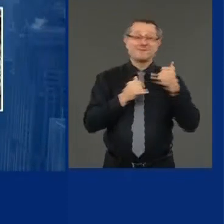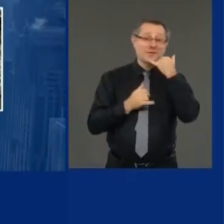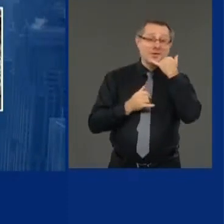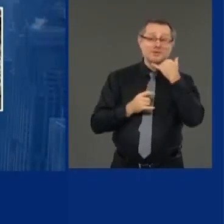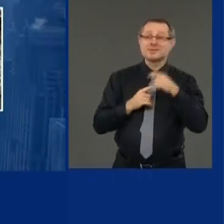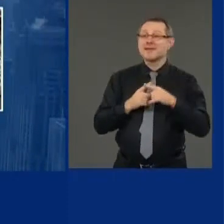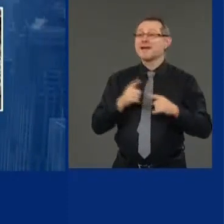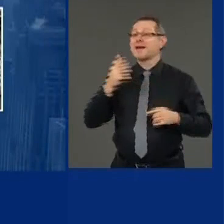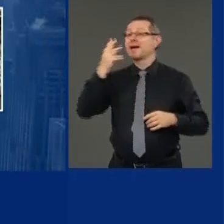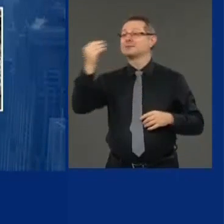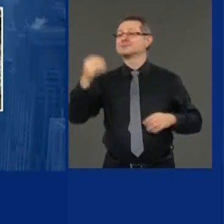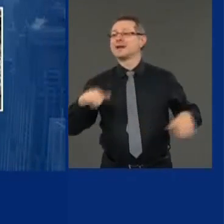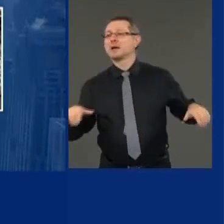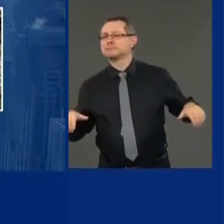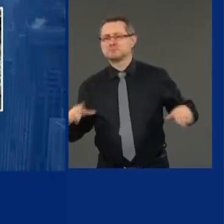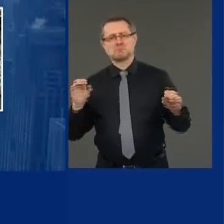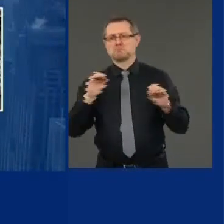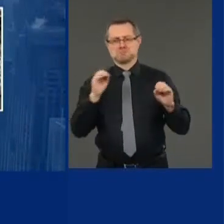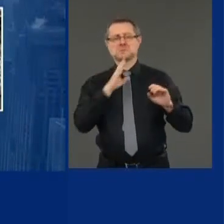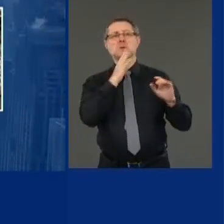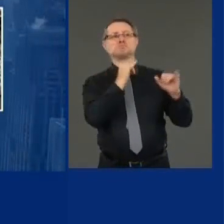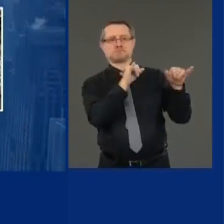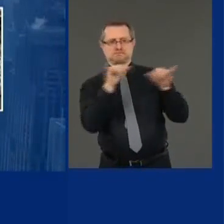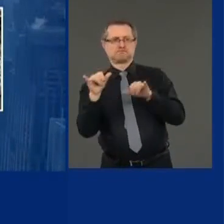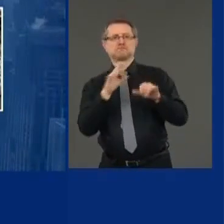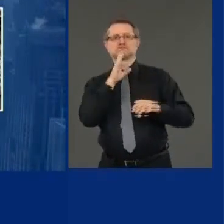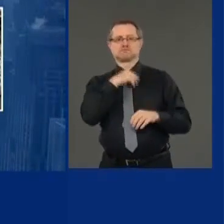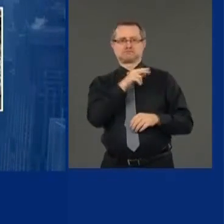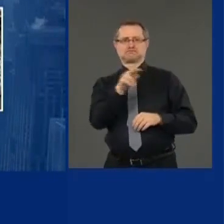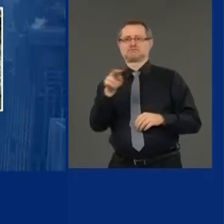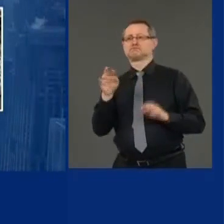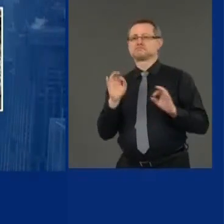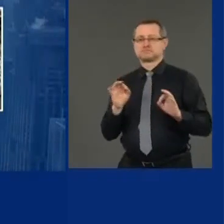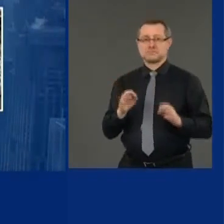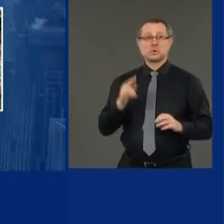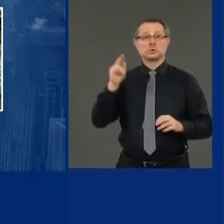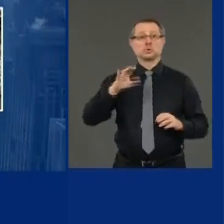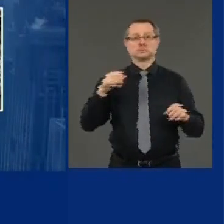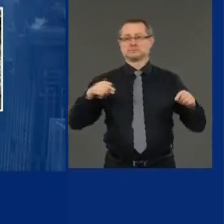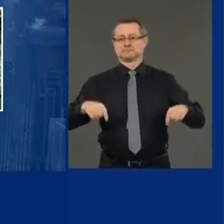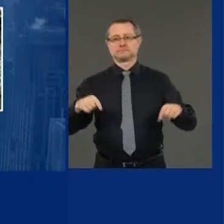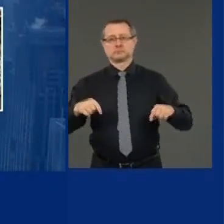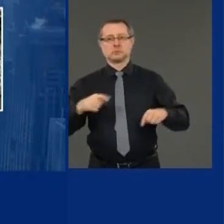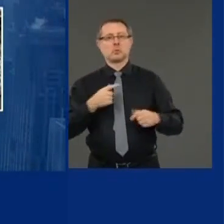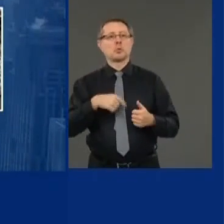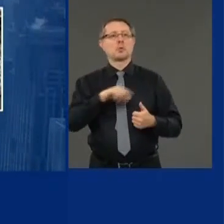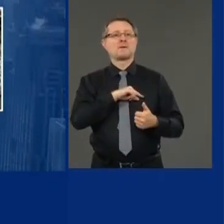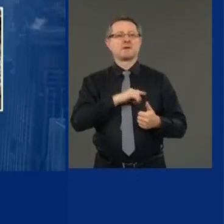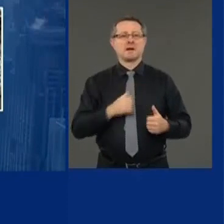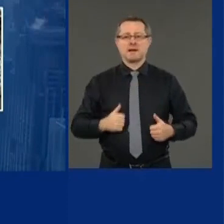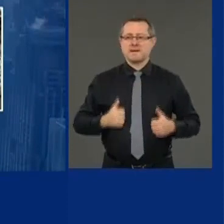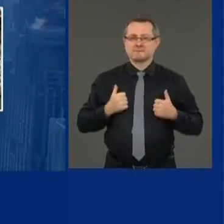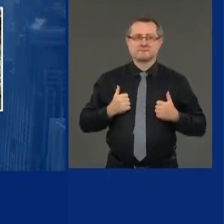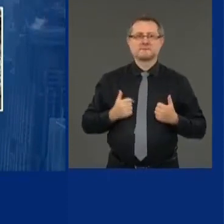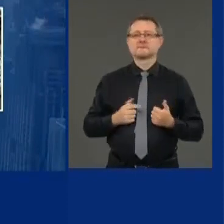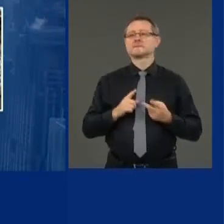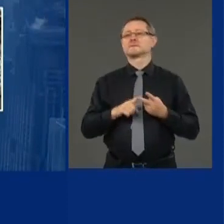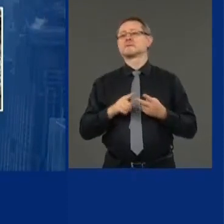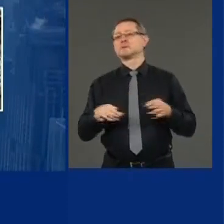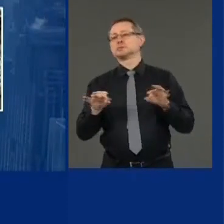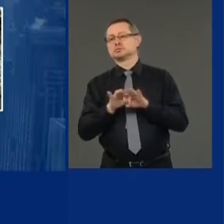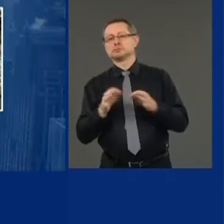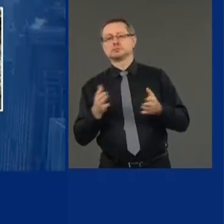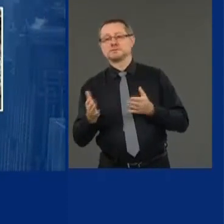must focus on quality of life and essential services. Um, the rationale used in Chicago was